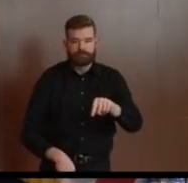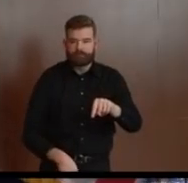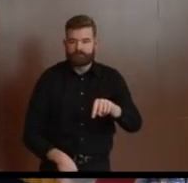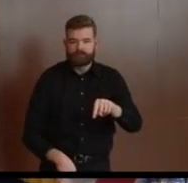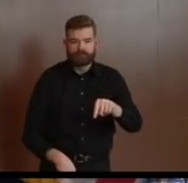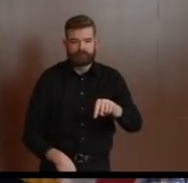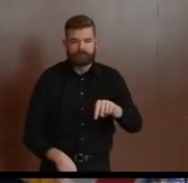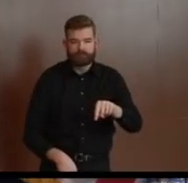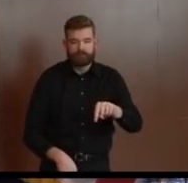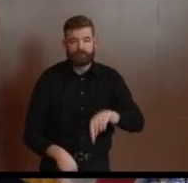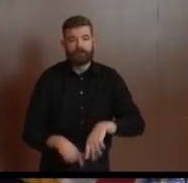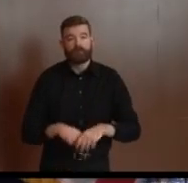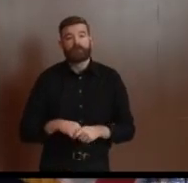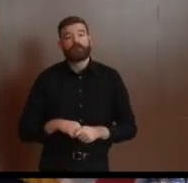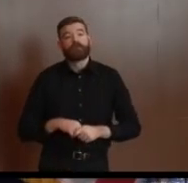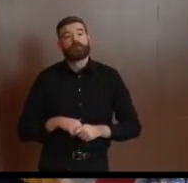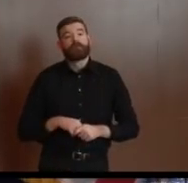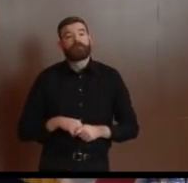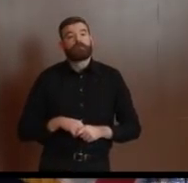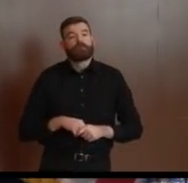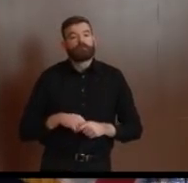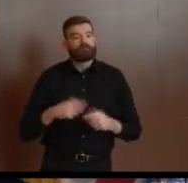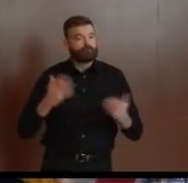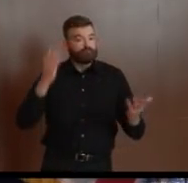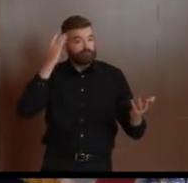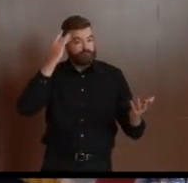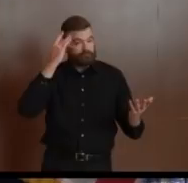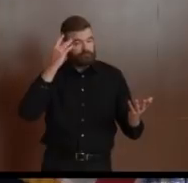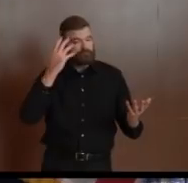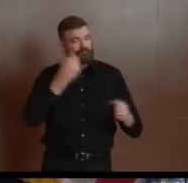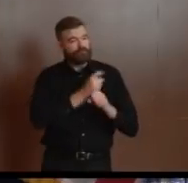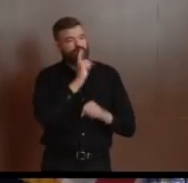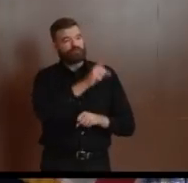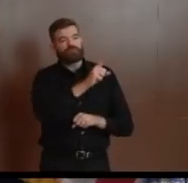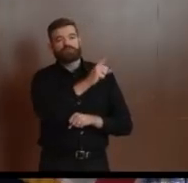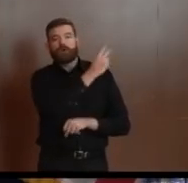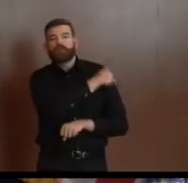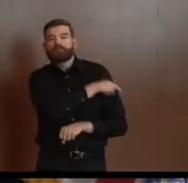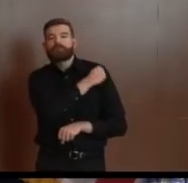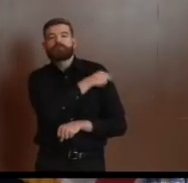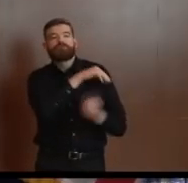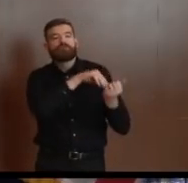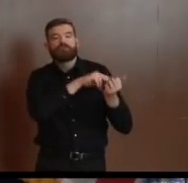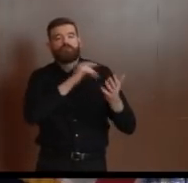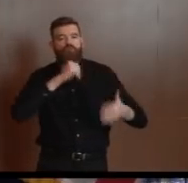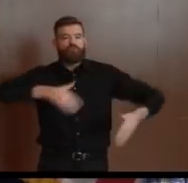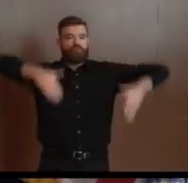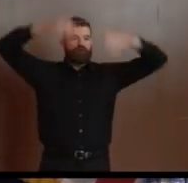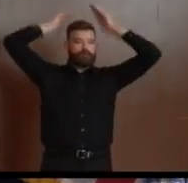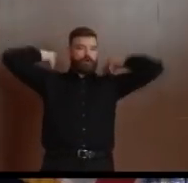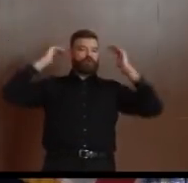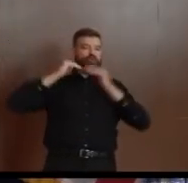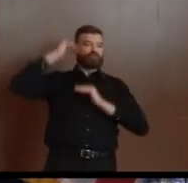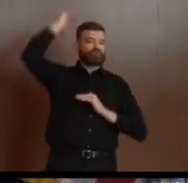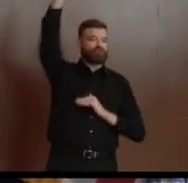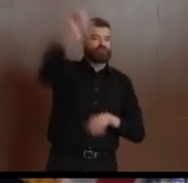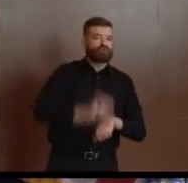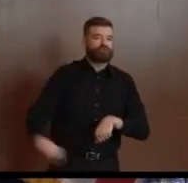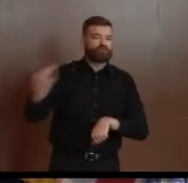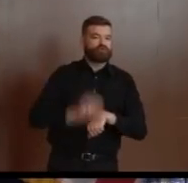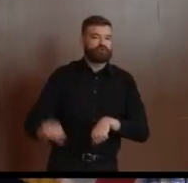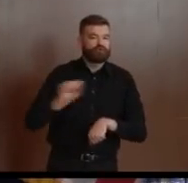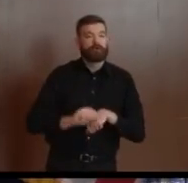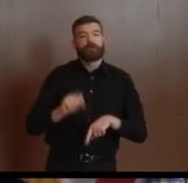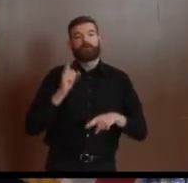to lessen the burden on our healthcare system and to preserve especially the personal protective gear that our medical responders